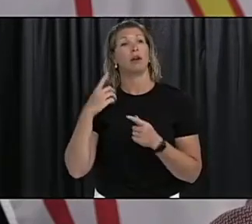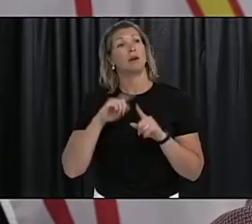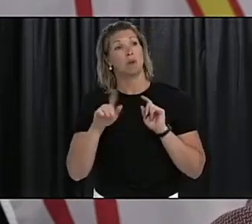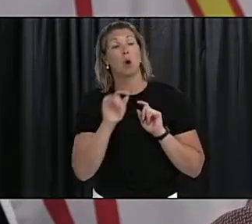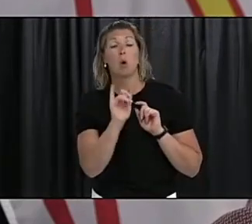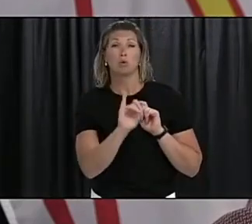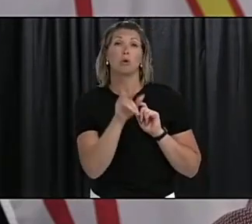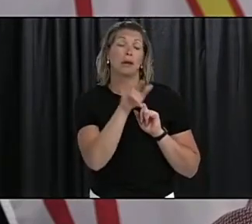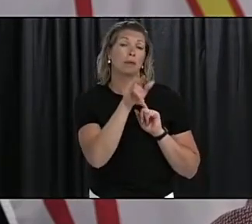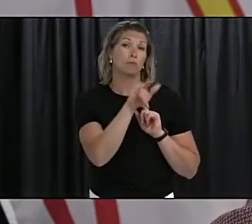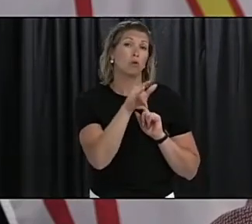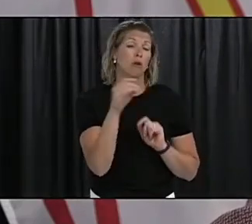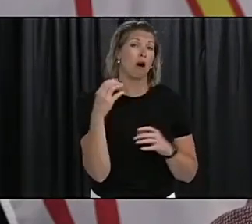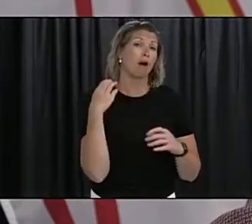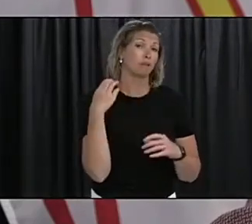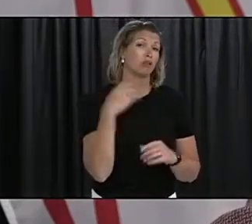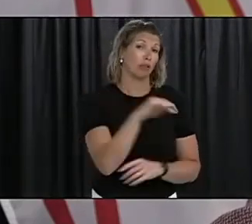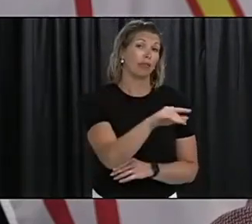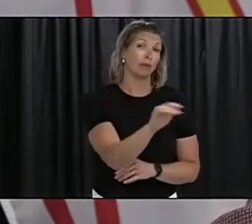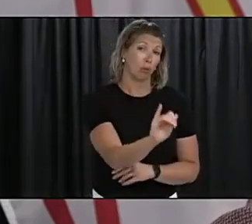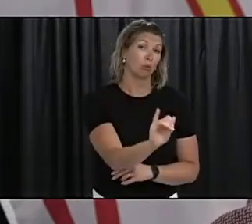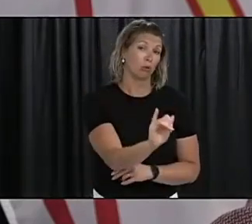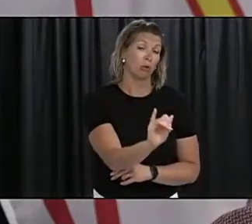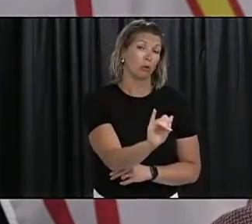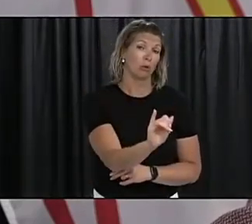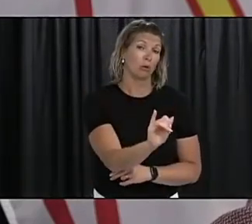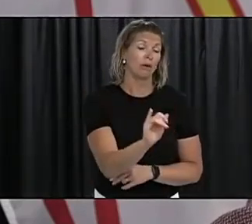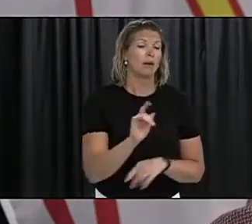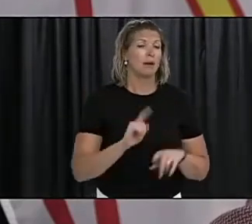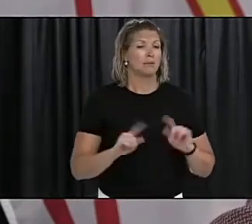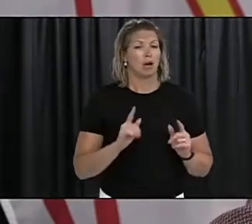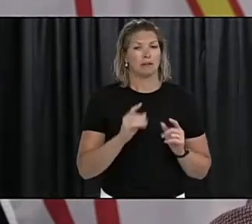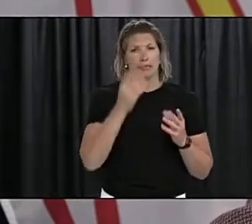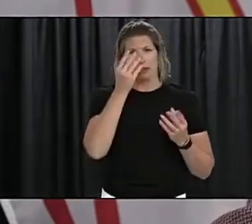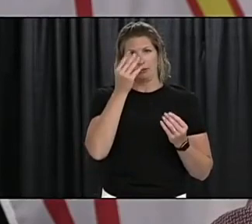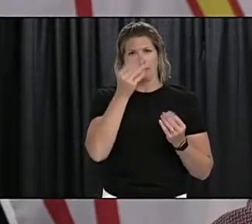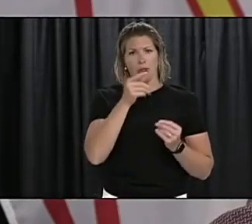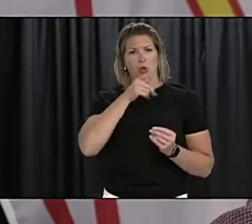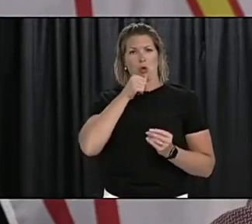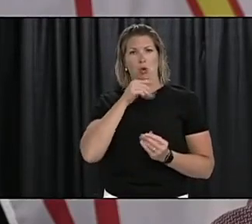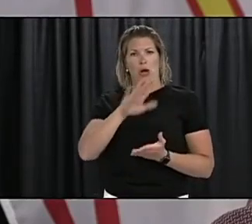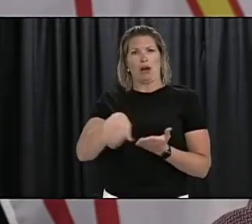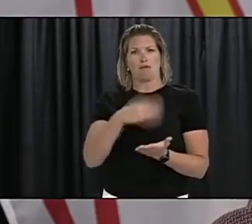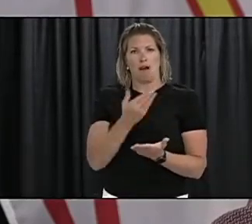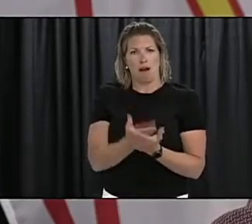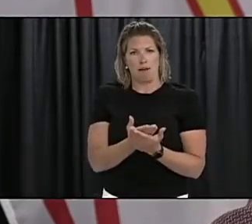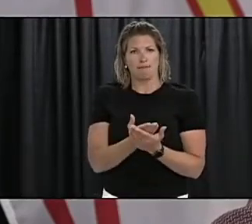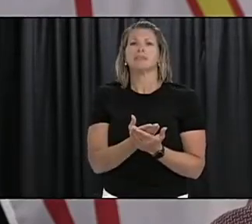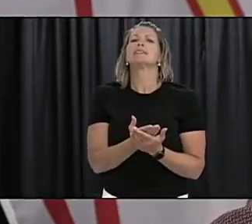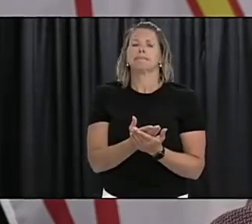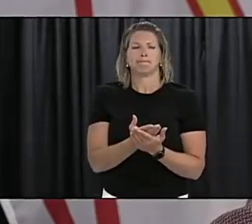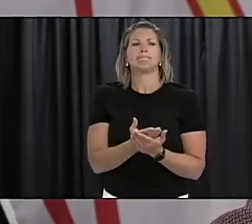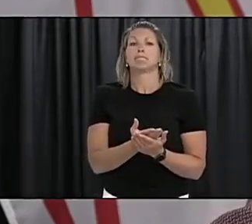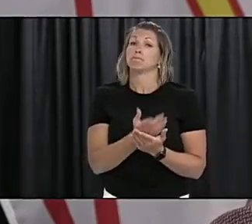still have some very stringent information collection ability in place at all our points of entry